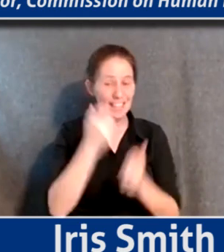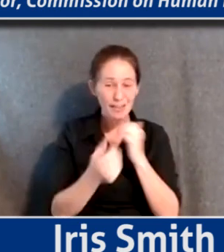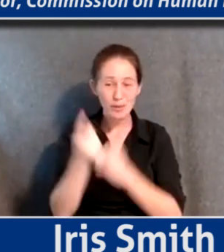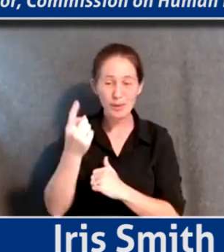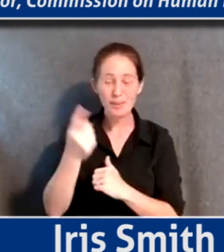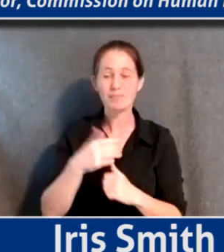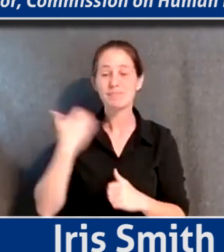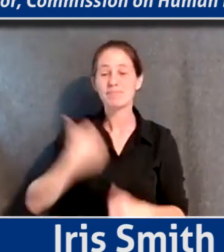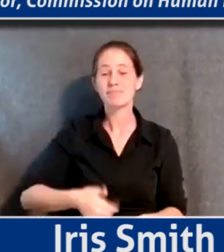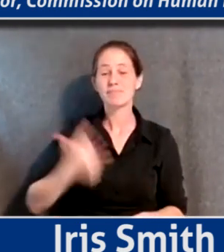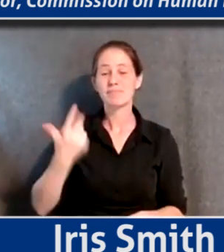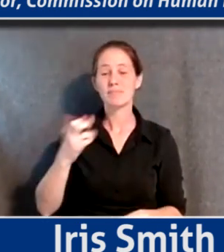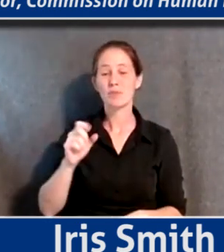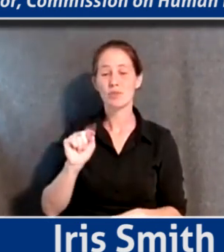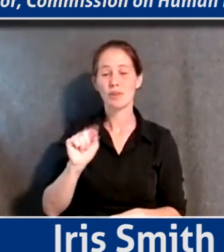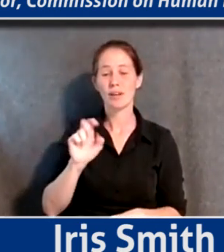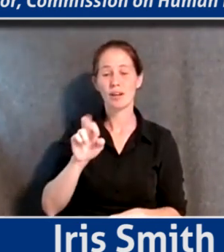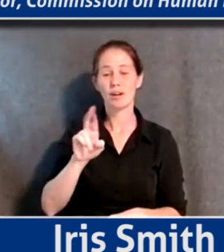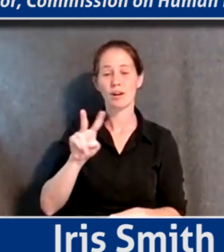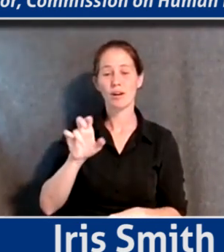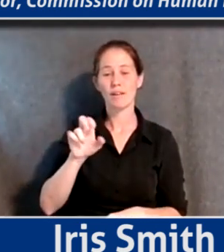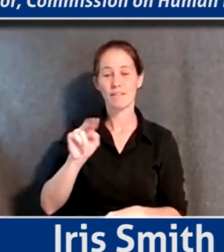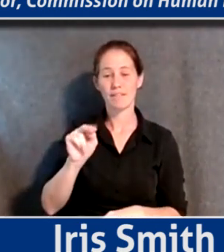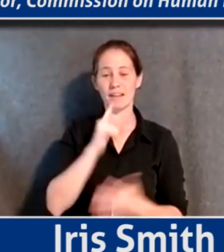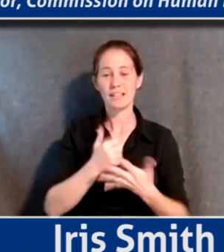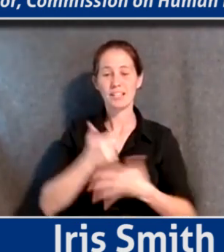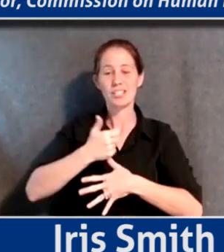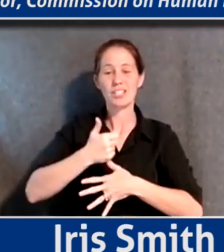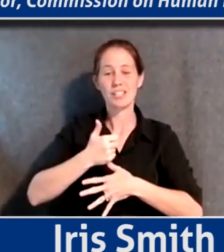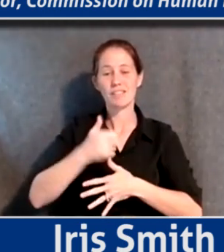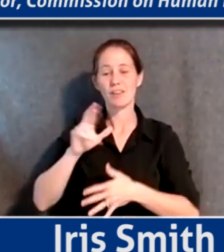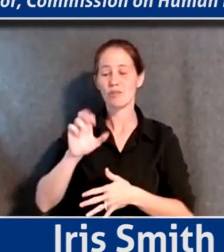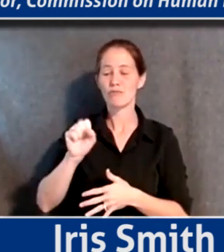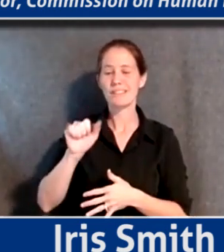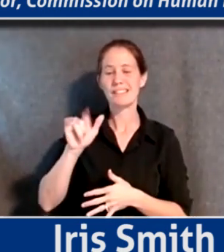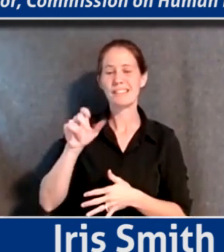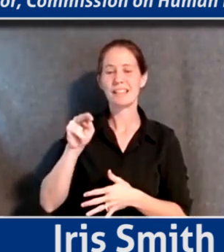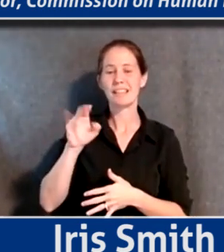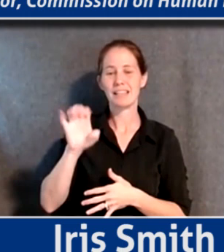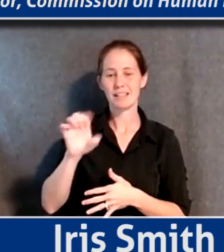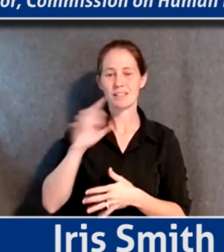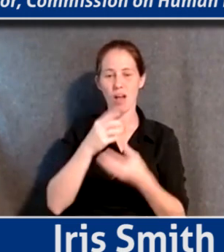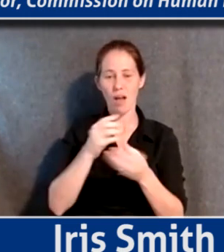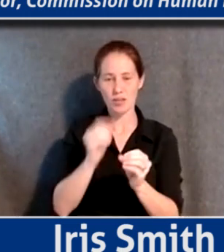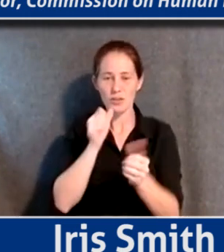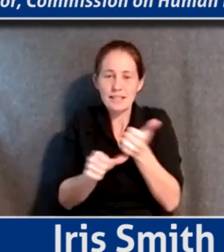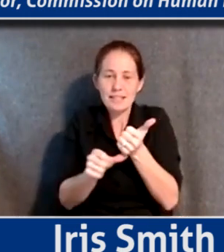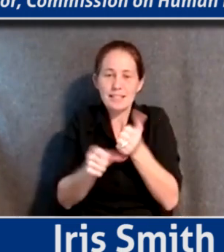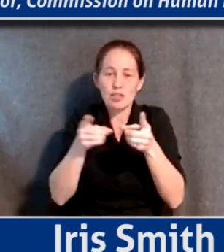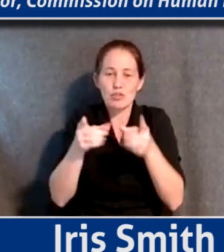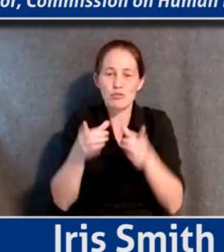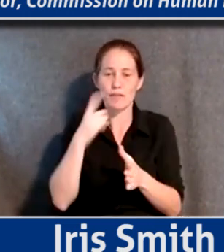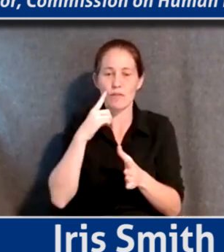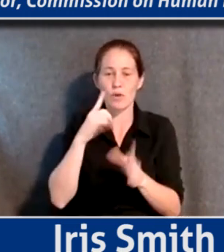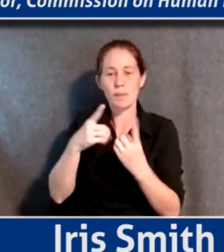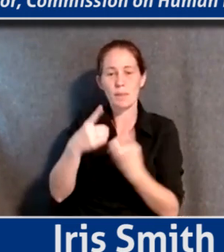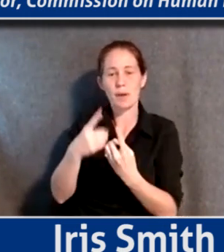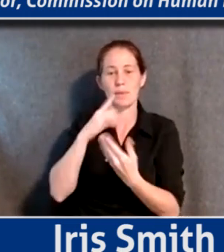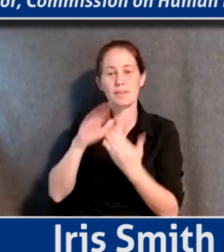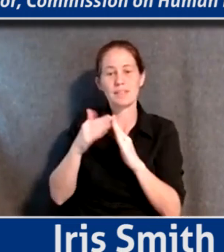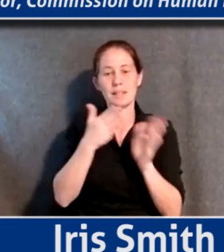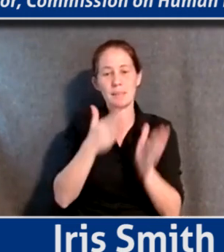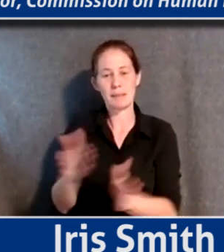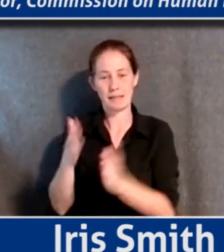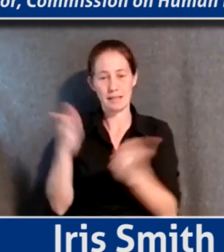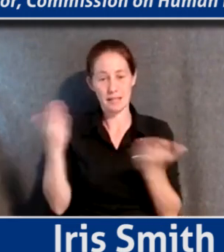So my name is Grant Irvin. I serve as the chief resilience officer and the assistant director for the Department of City Planning here at the